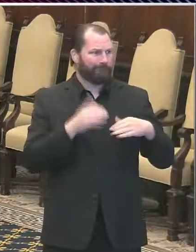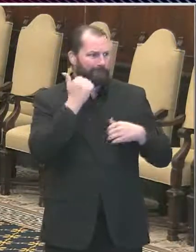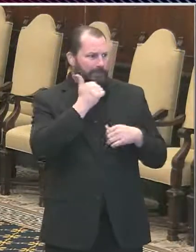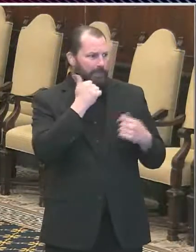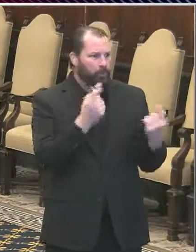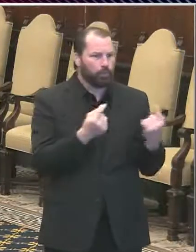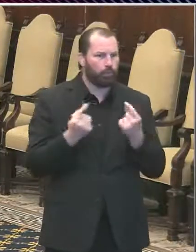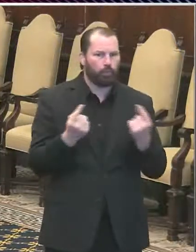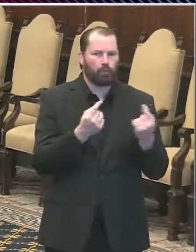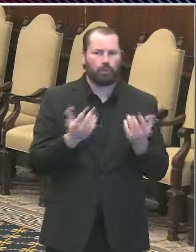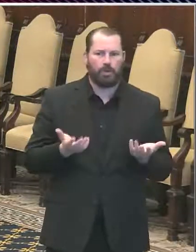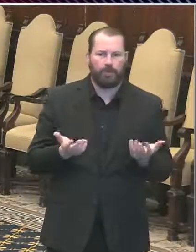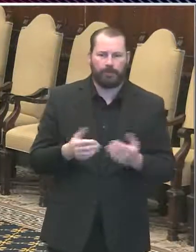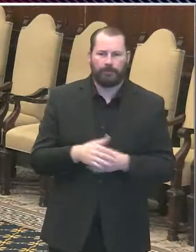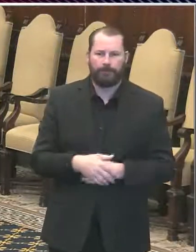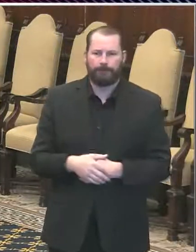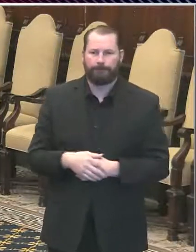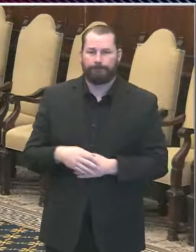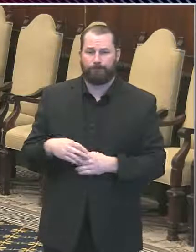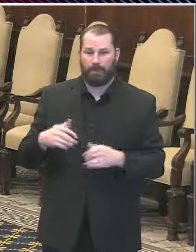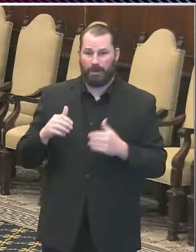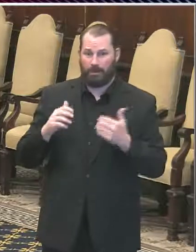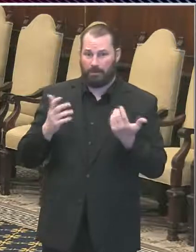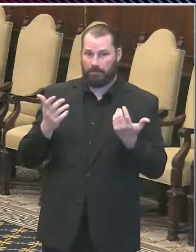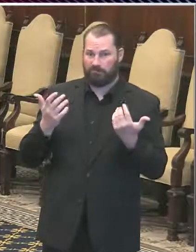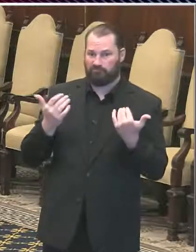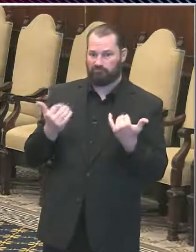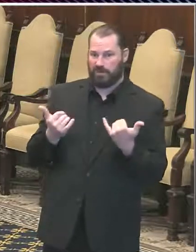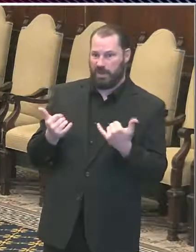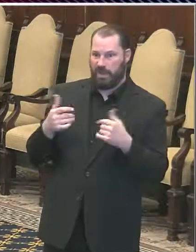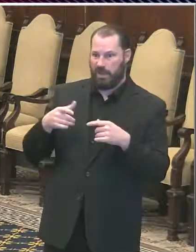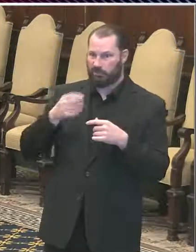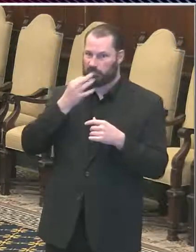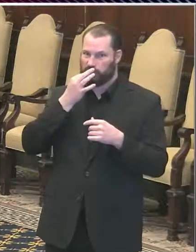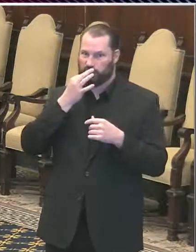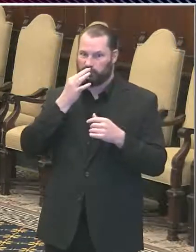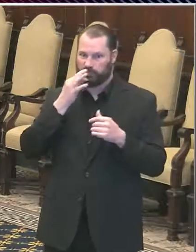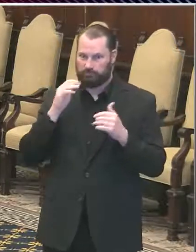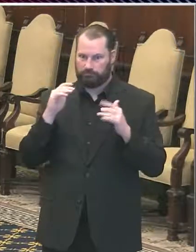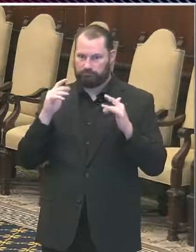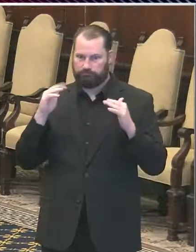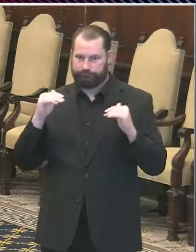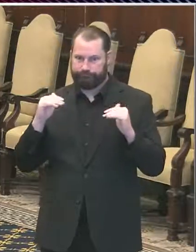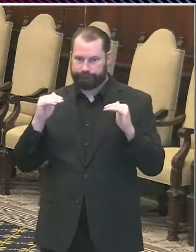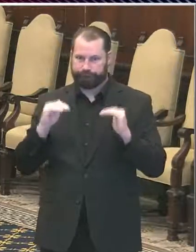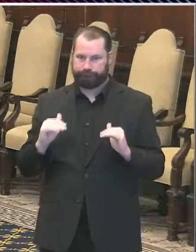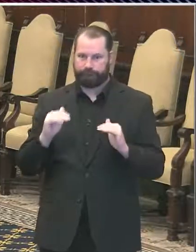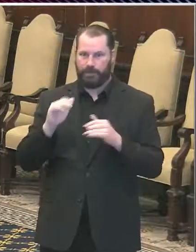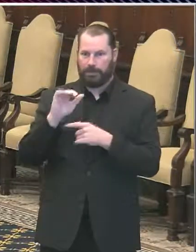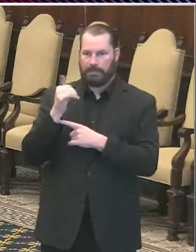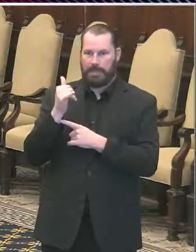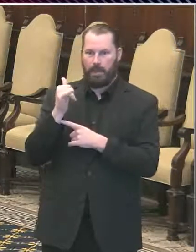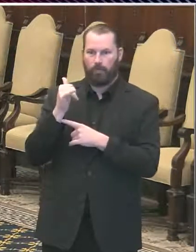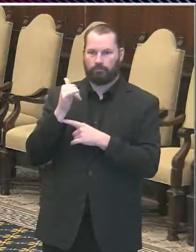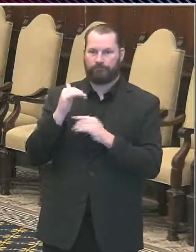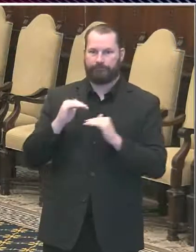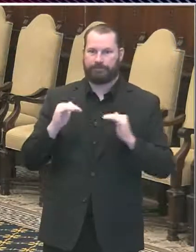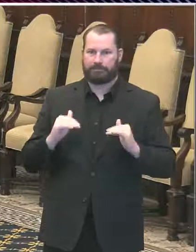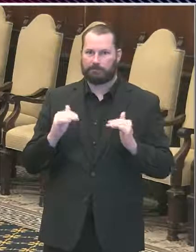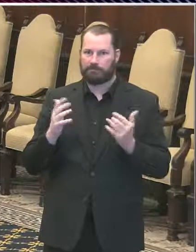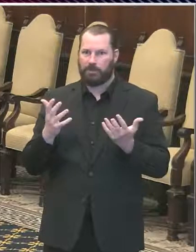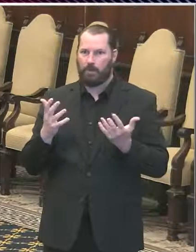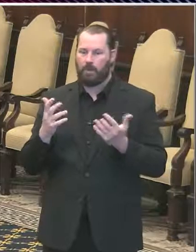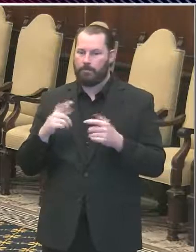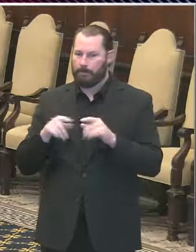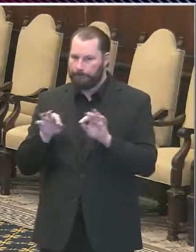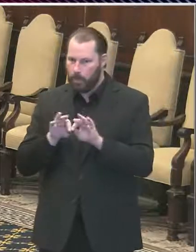we're going to have to go through another change in our behavior. Right now, we've been taught how to stay inside. So we've learned how to stay inside. In the future, we're